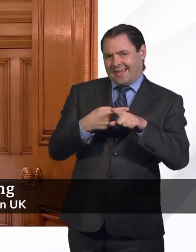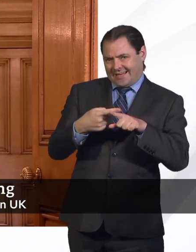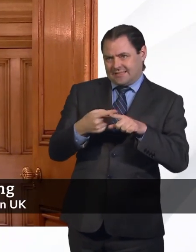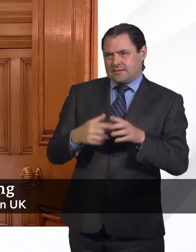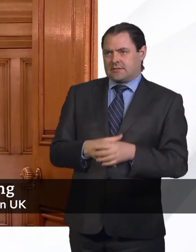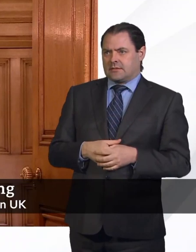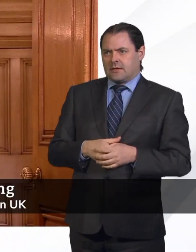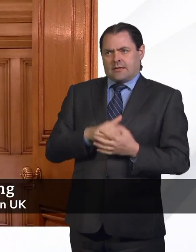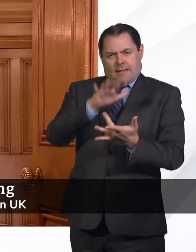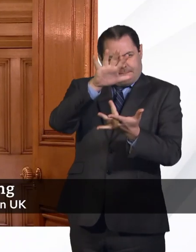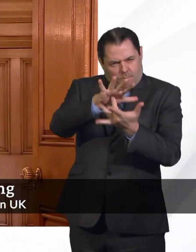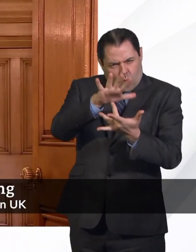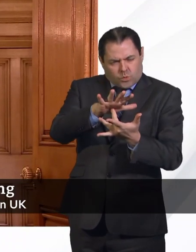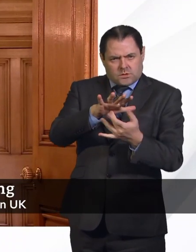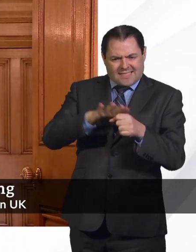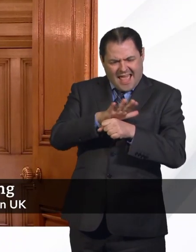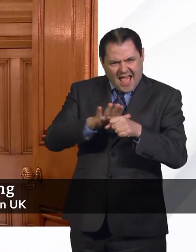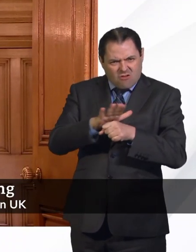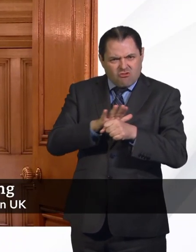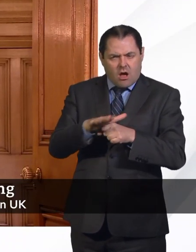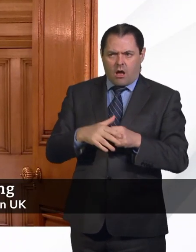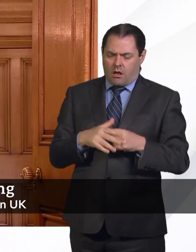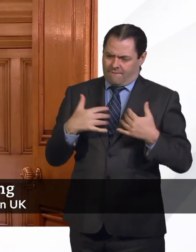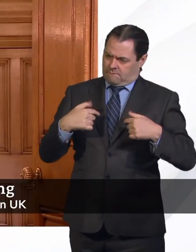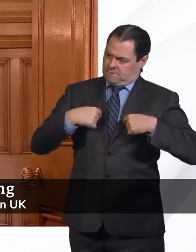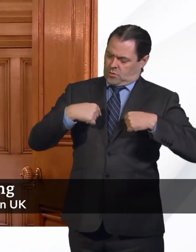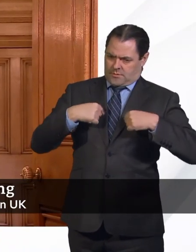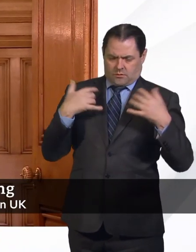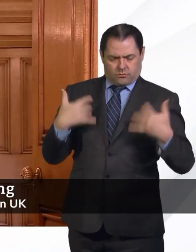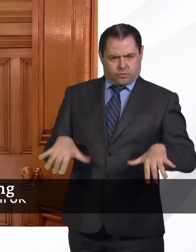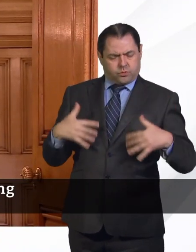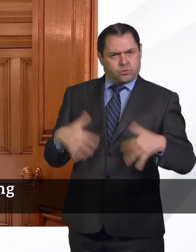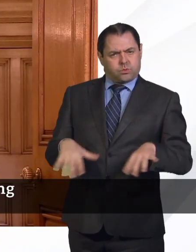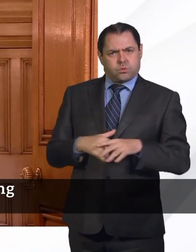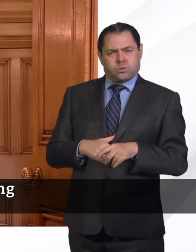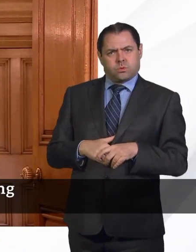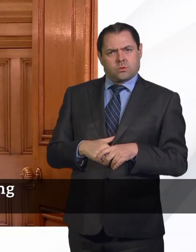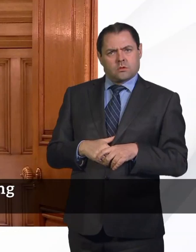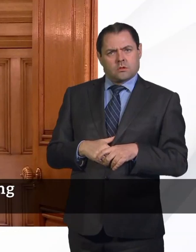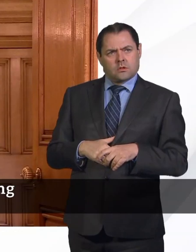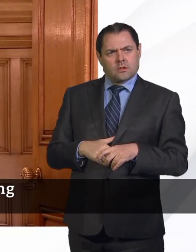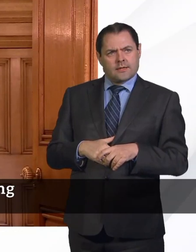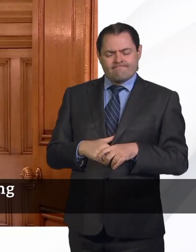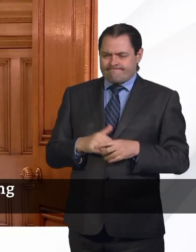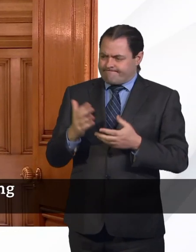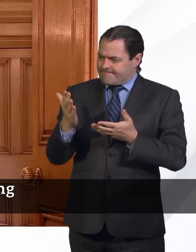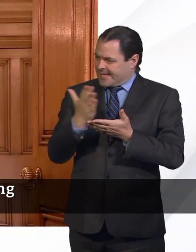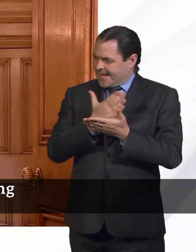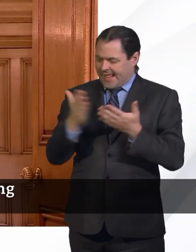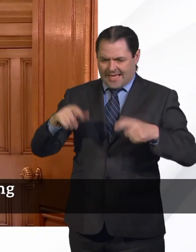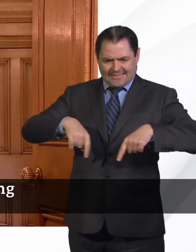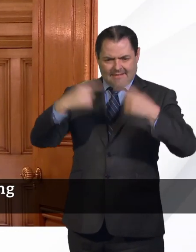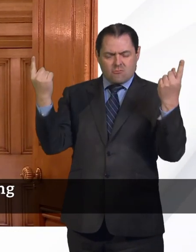this is an incredibly important area. I've been really struck by the clear difference